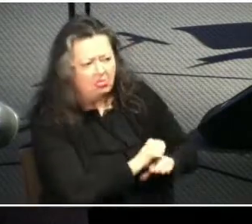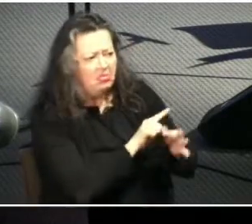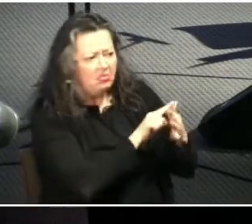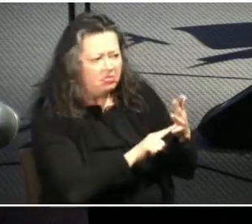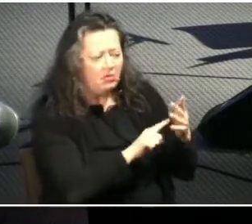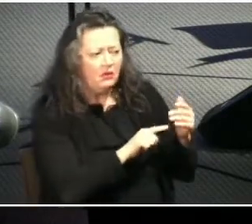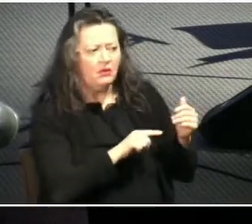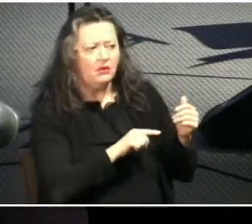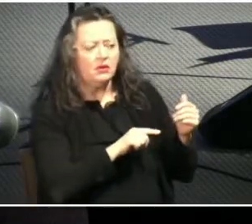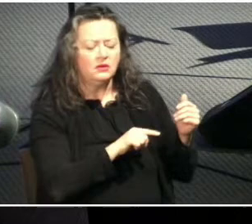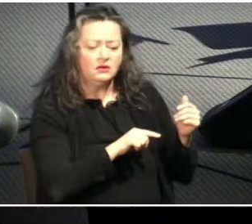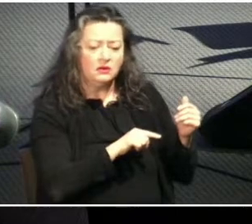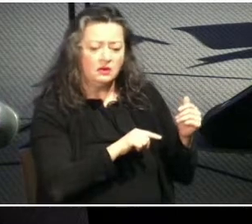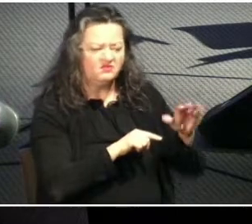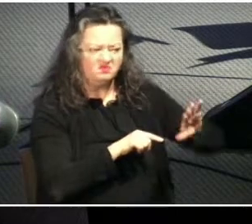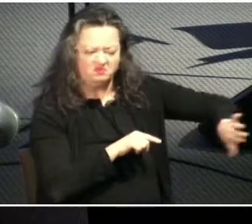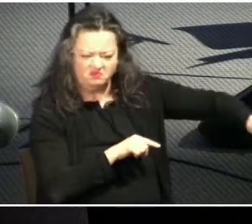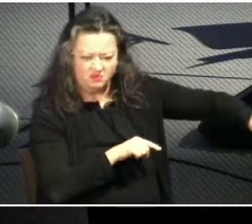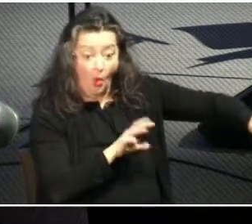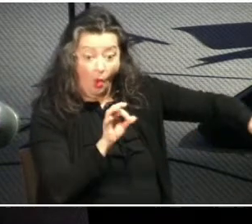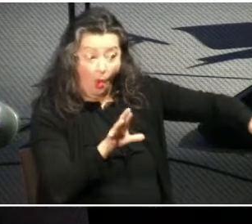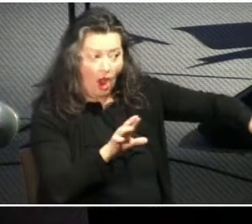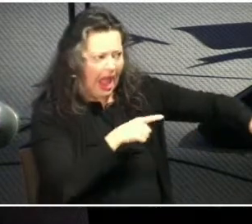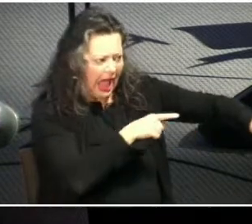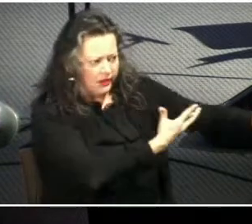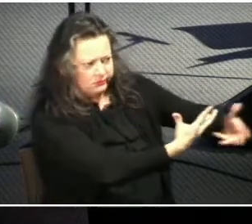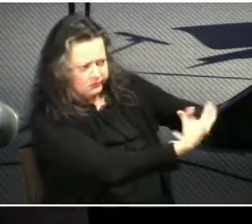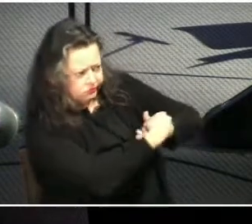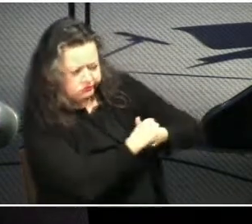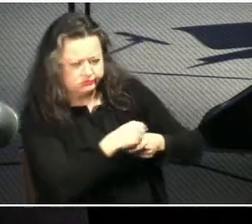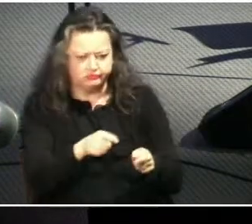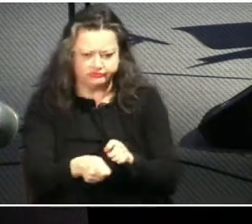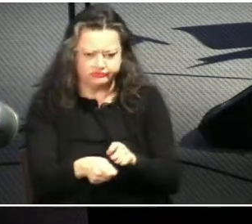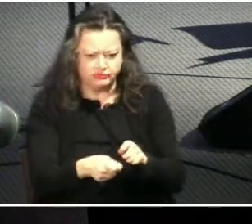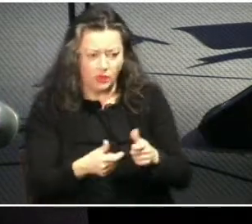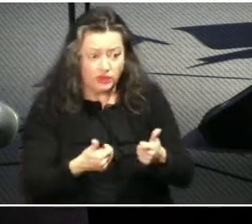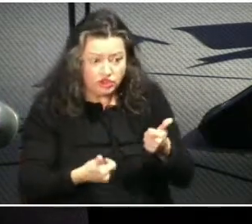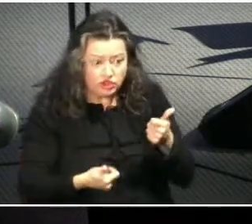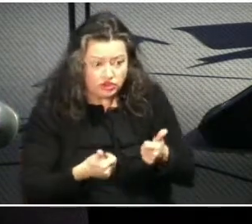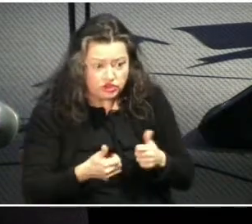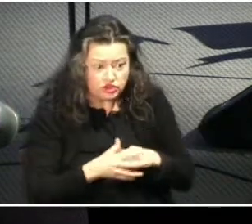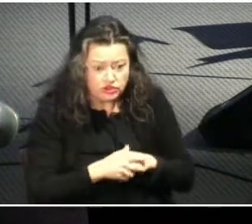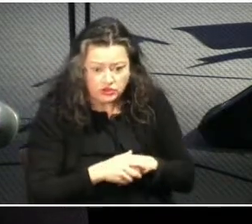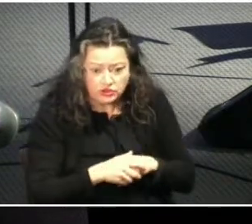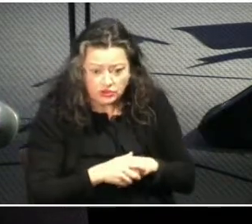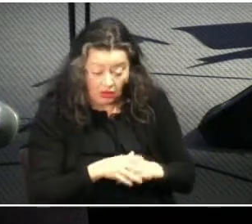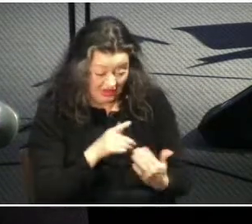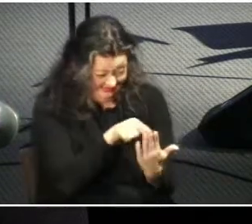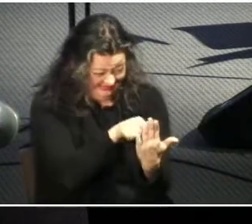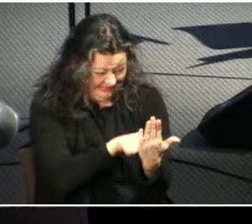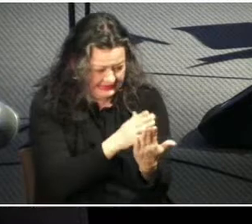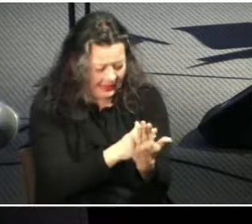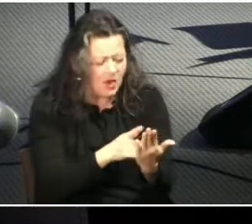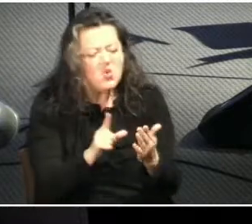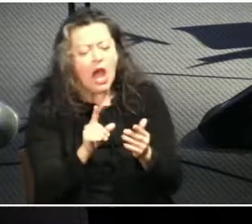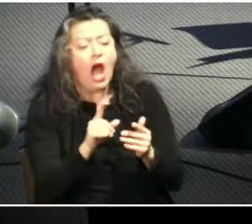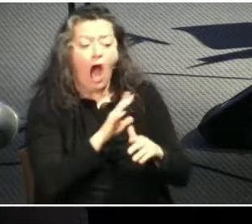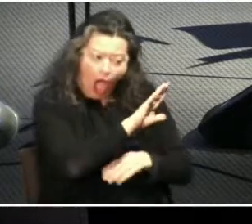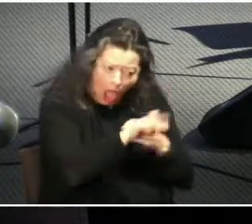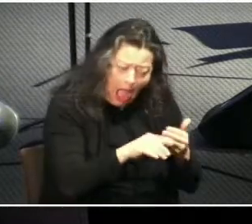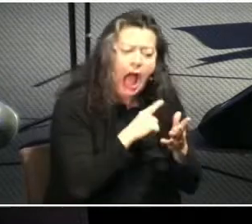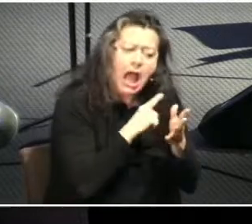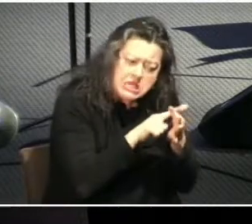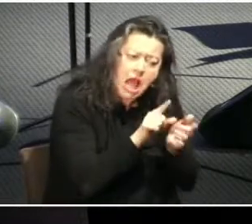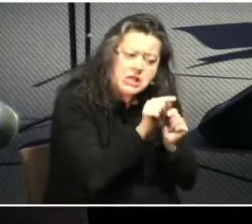that we need to modernize correct or ignore the bible in certain places verses like this verses also